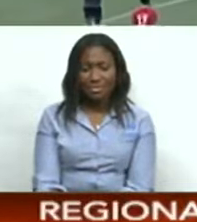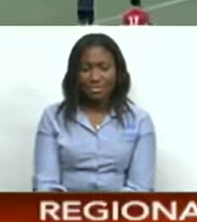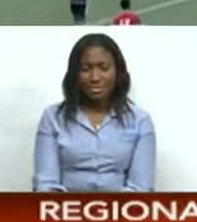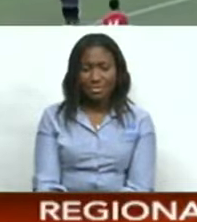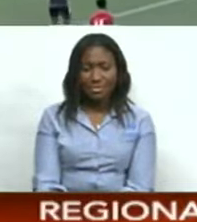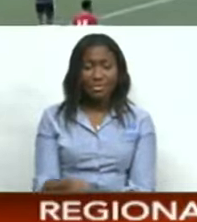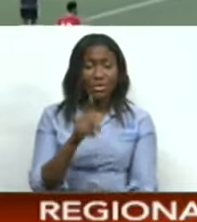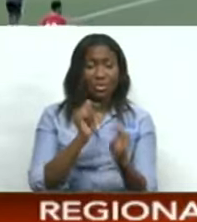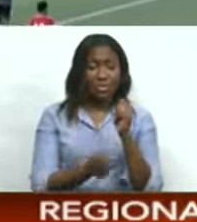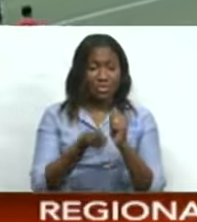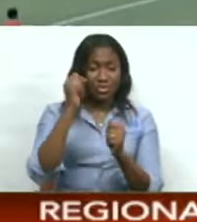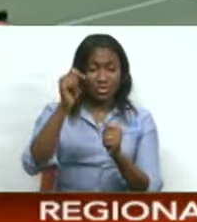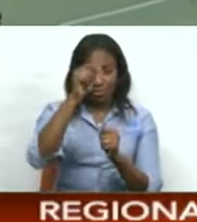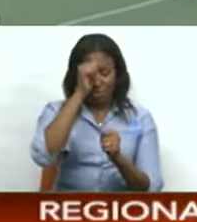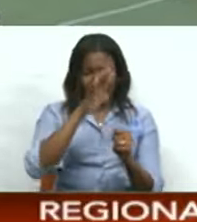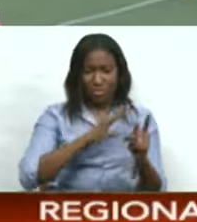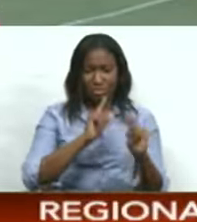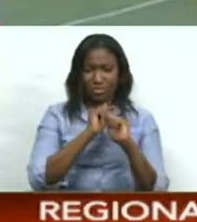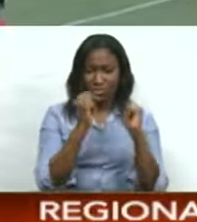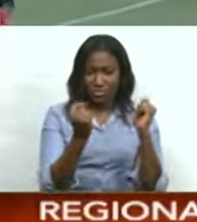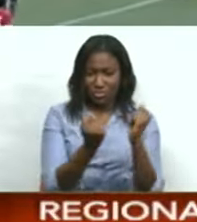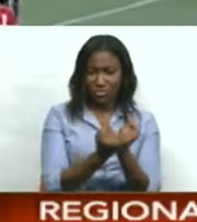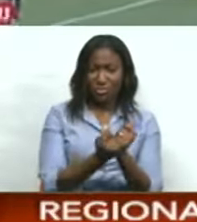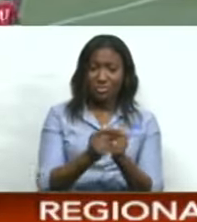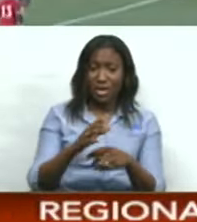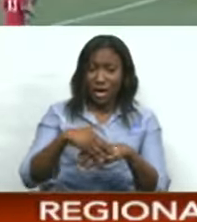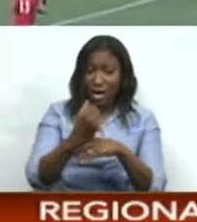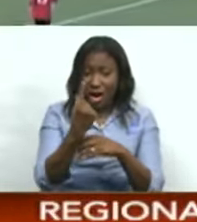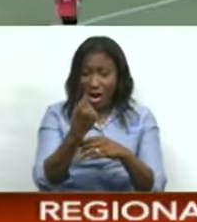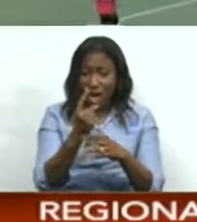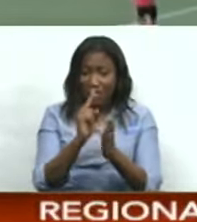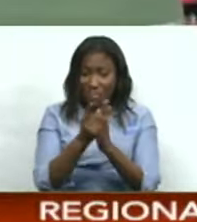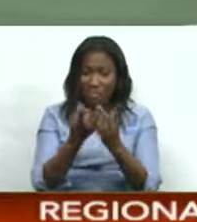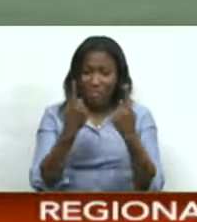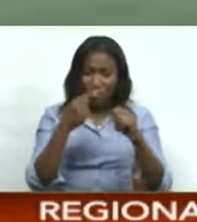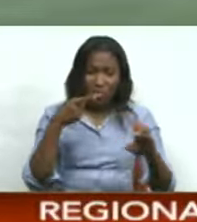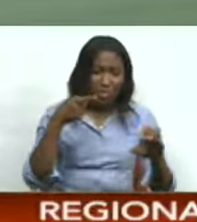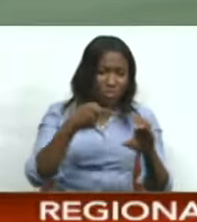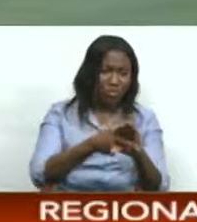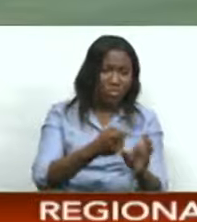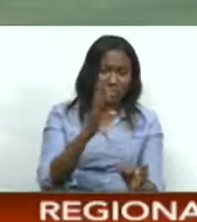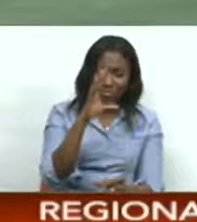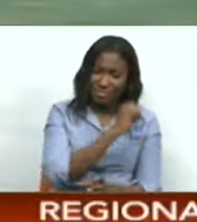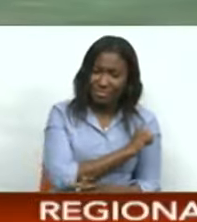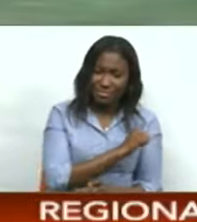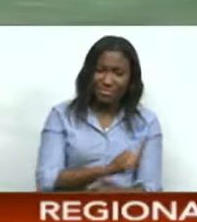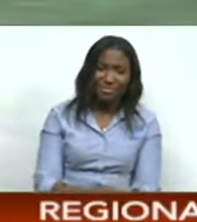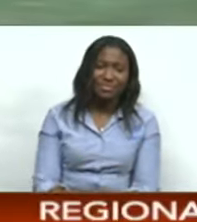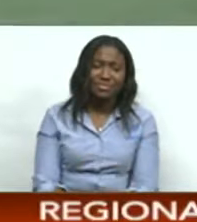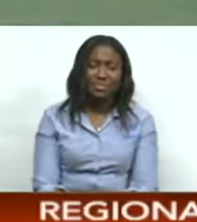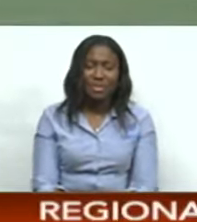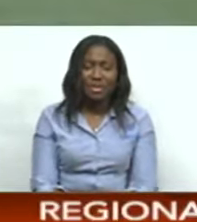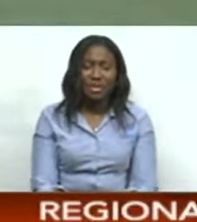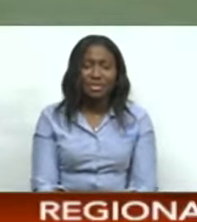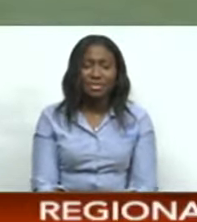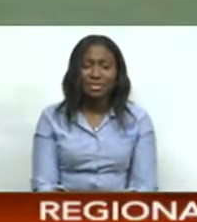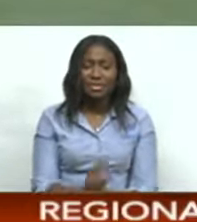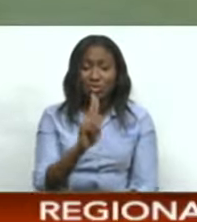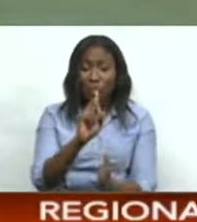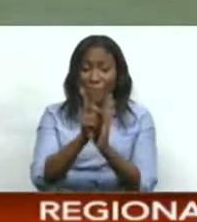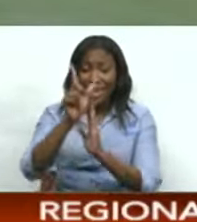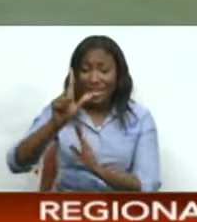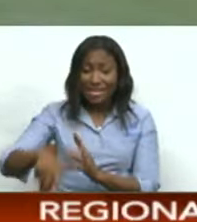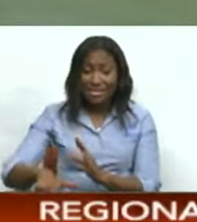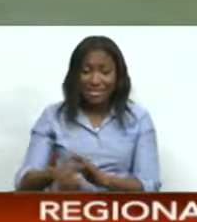The TNT senior men had the first shot in anger 11 minutes into this one. Jamaican custodian Jaden Hibbert with a fingertip intervention. Two minutes later,